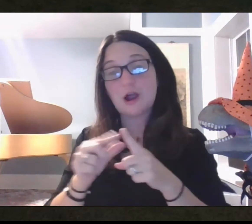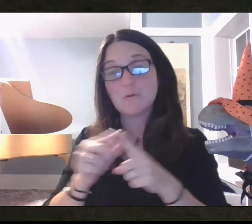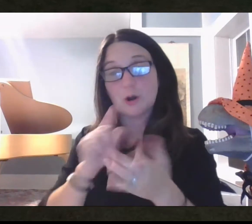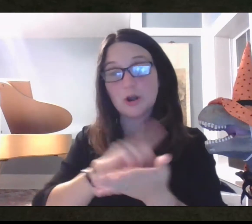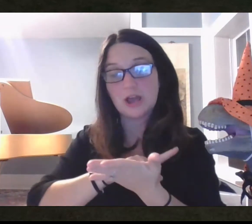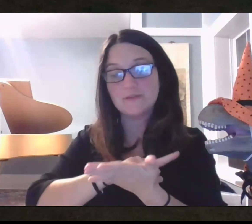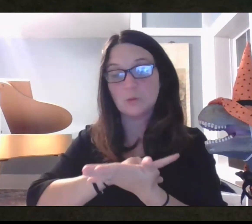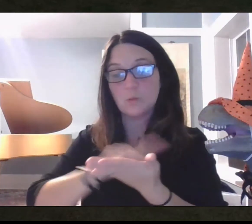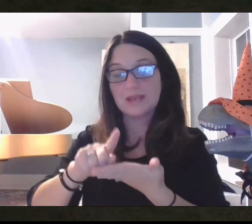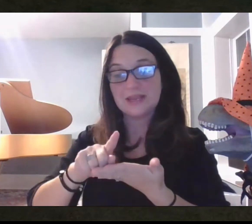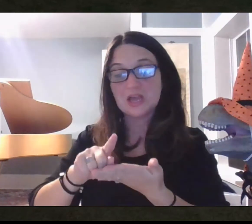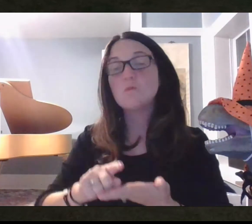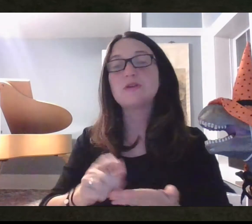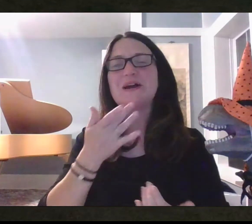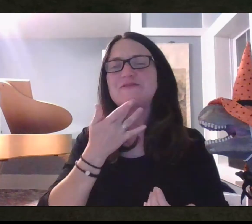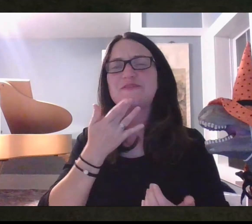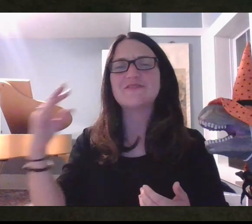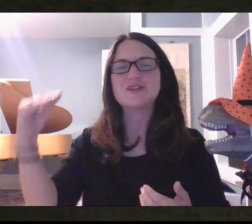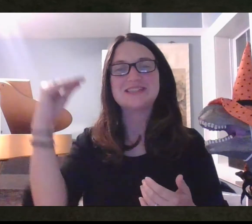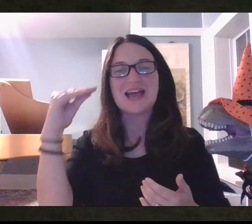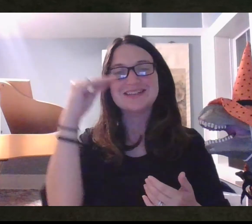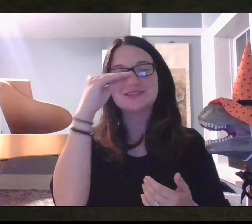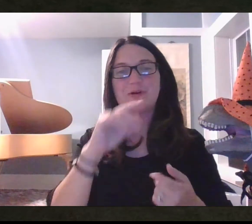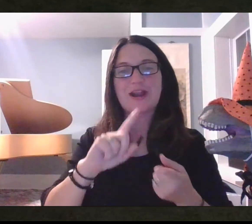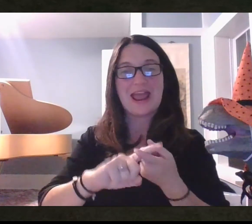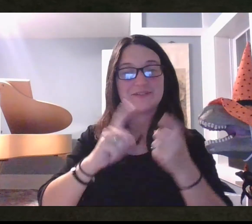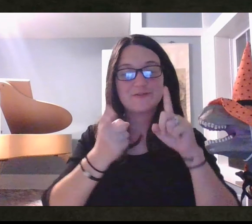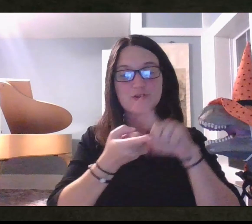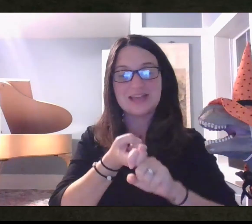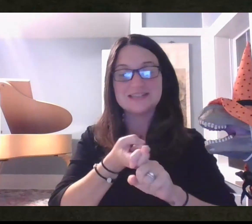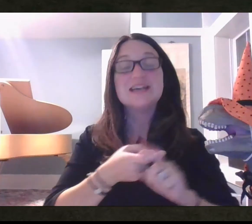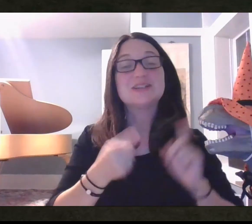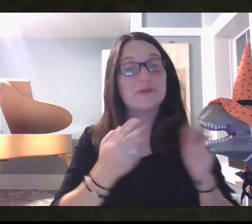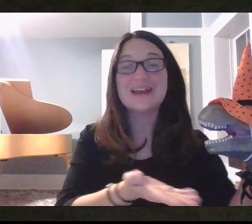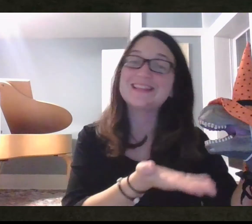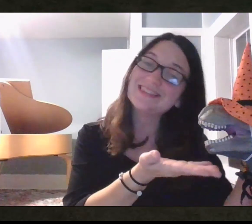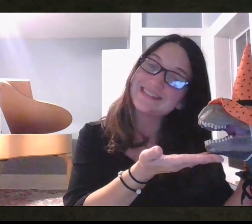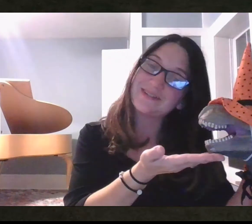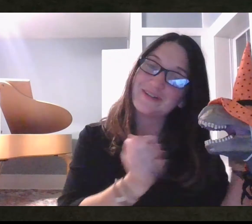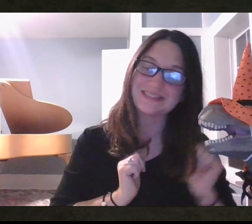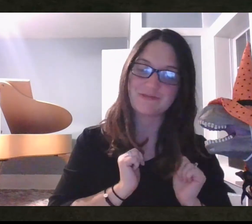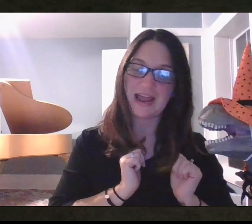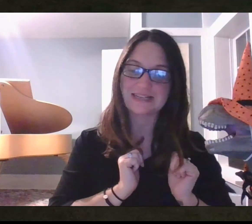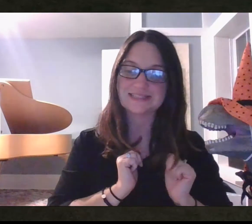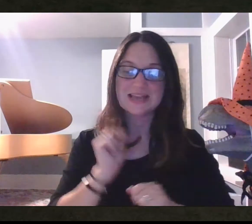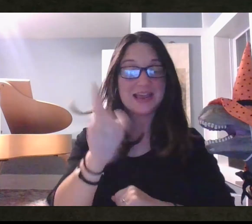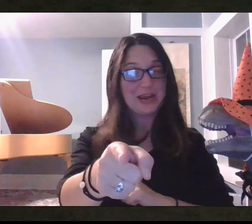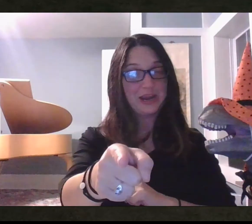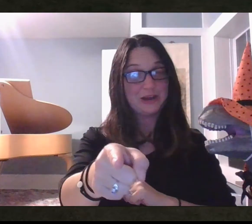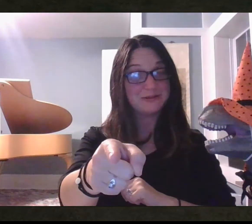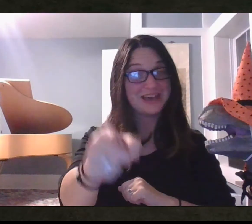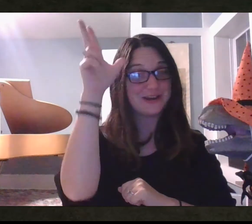is time for our word of the week with my favorite dinosaur and friend, Tyrannosaurus Rex.